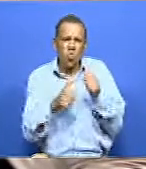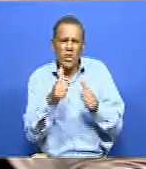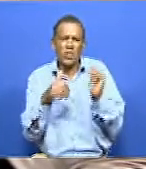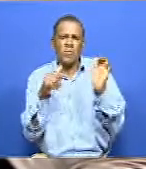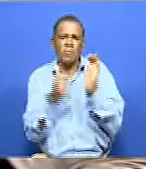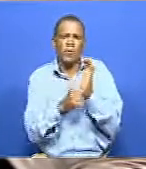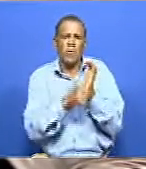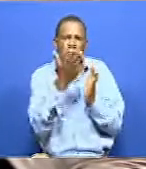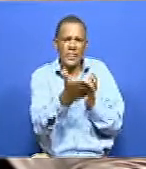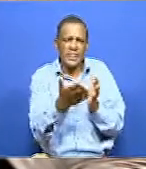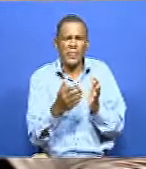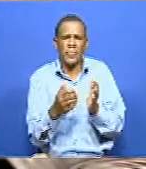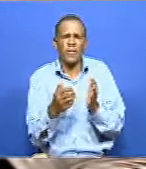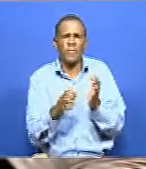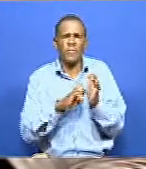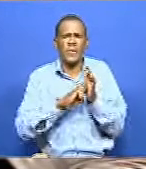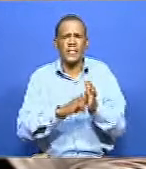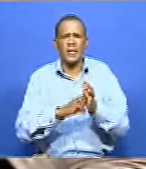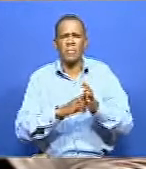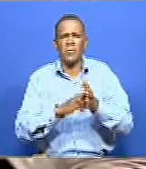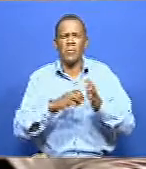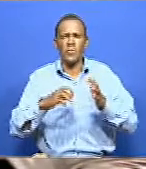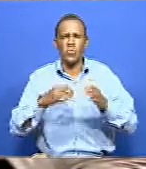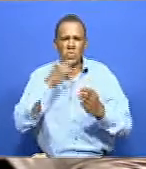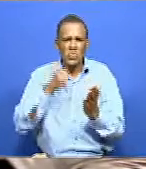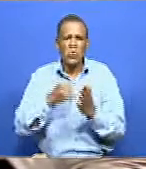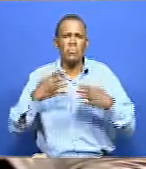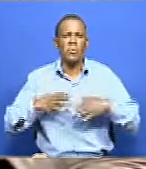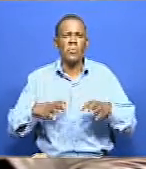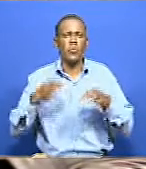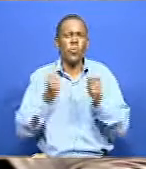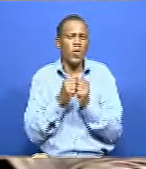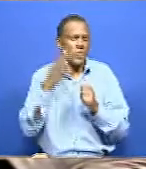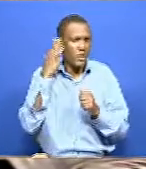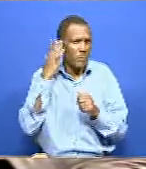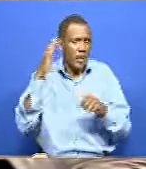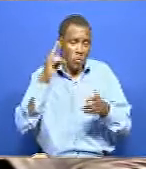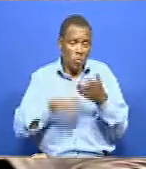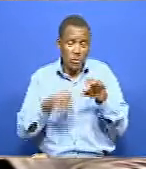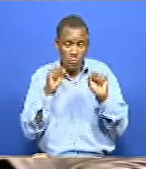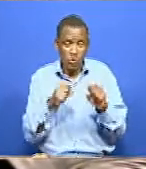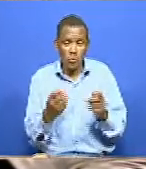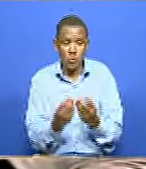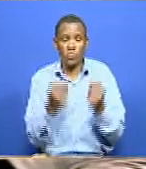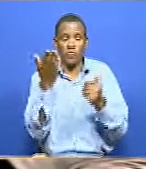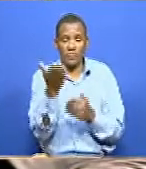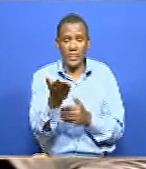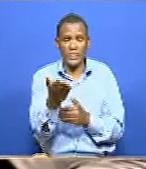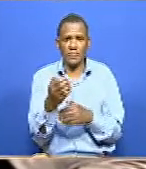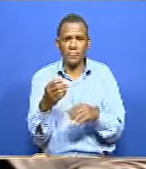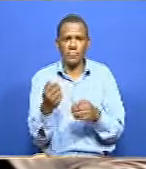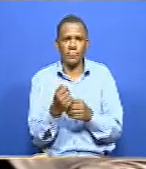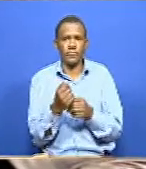it comes to delivery of education to include persons with deafness? And, of course, what can be done to just ease at this burden?